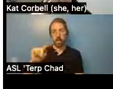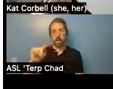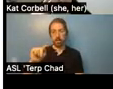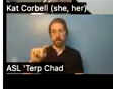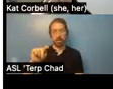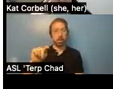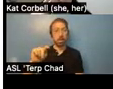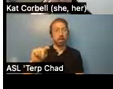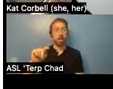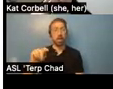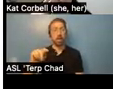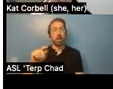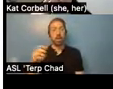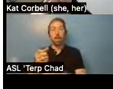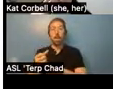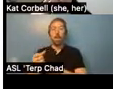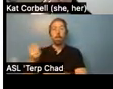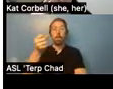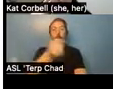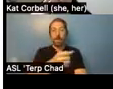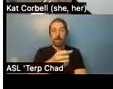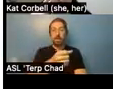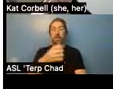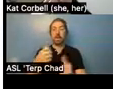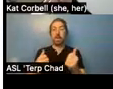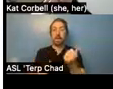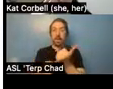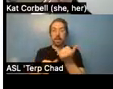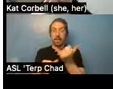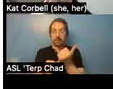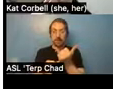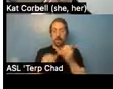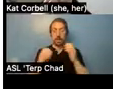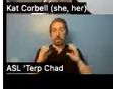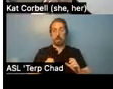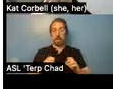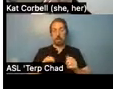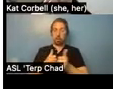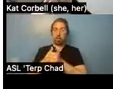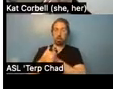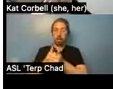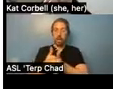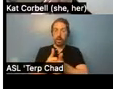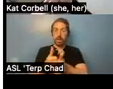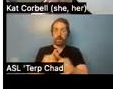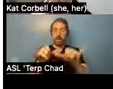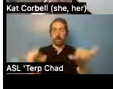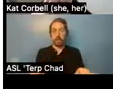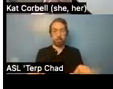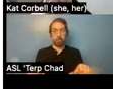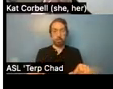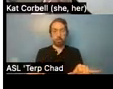and Client Tracking System. Um, any entity with access to PACT can submit a 2010-E